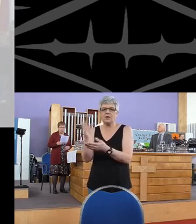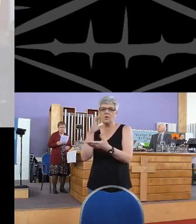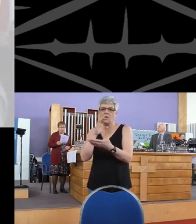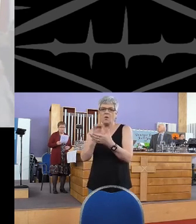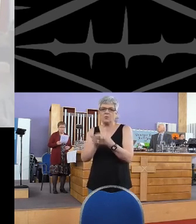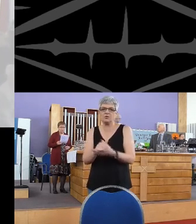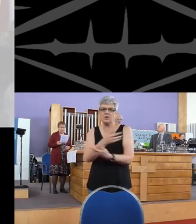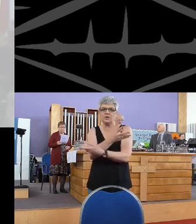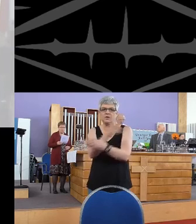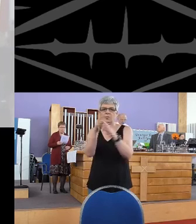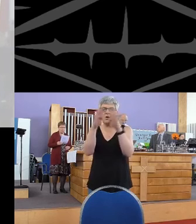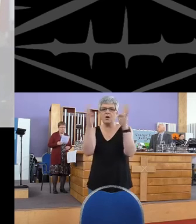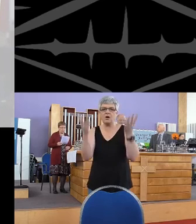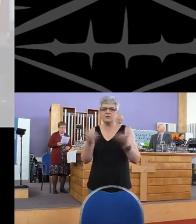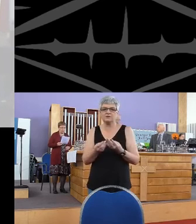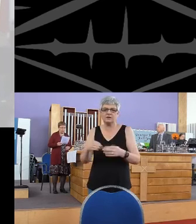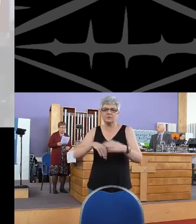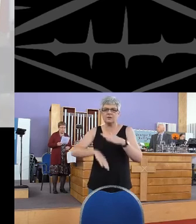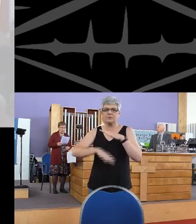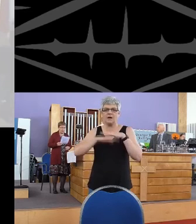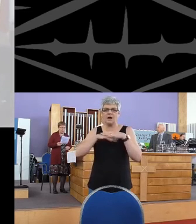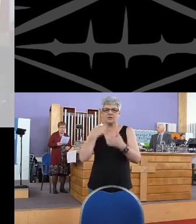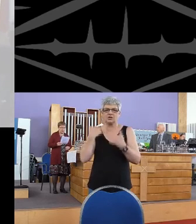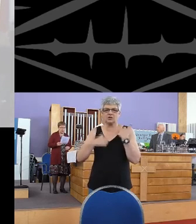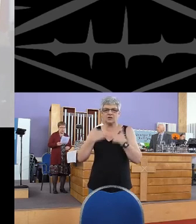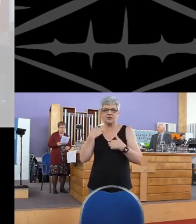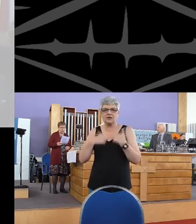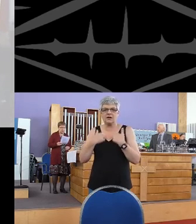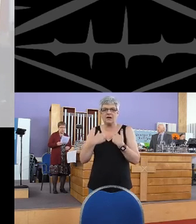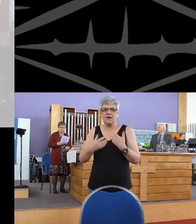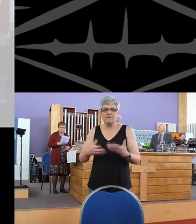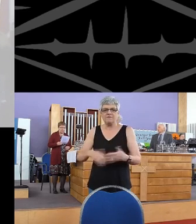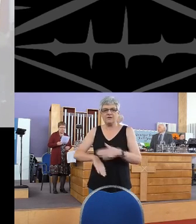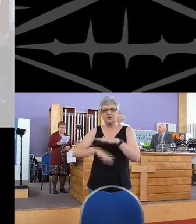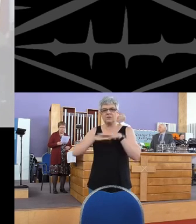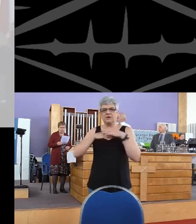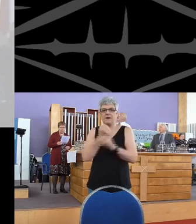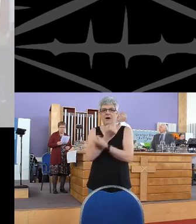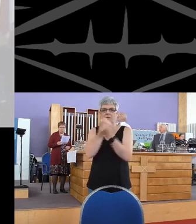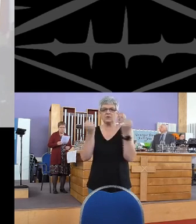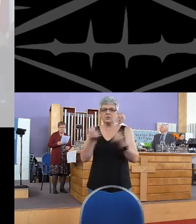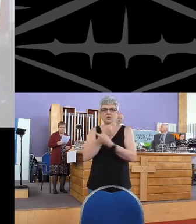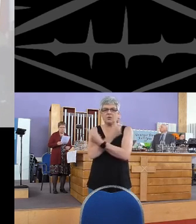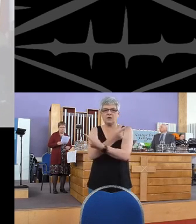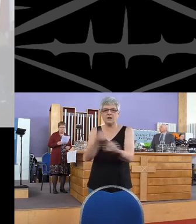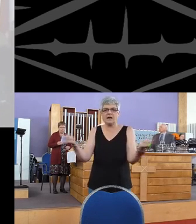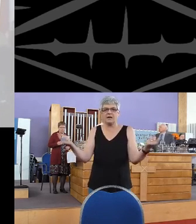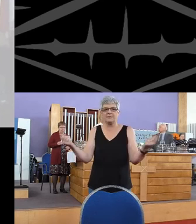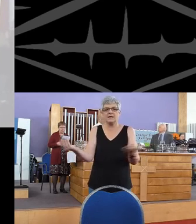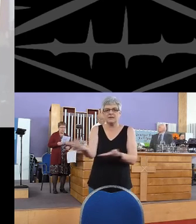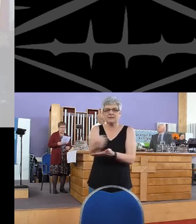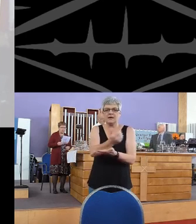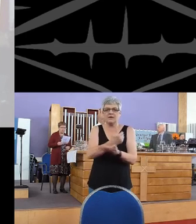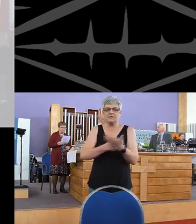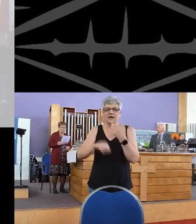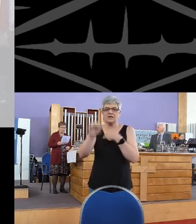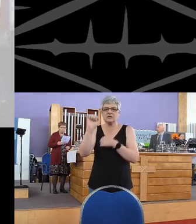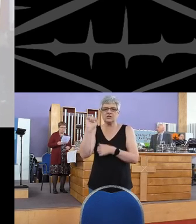bringing hope to the world filled with passion, filled with power to proclaim